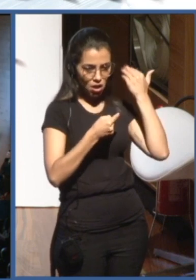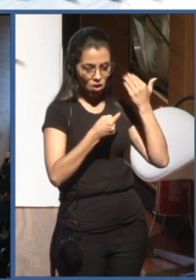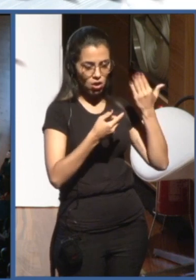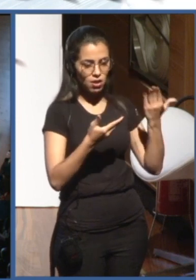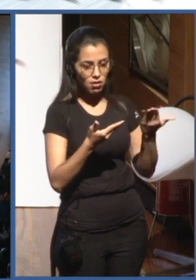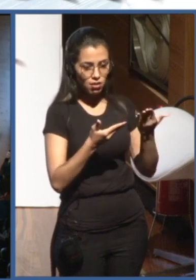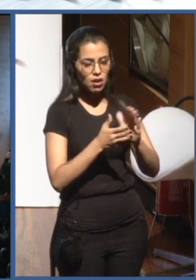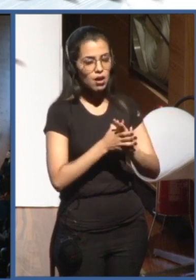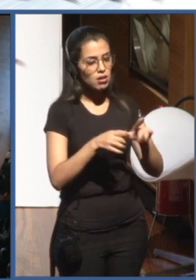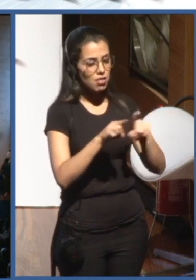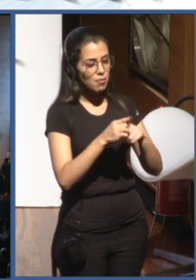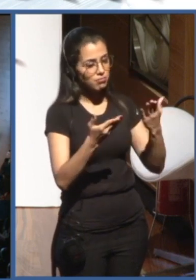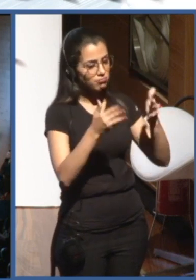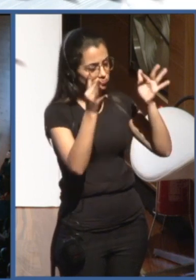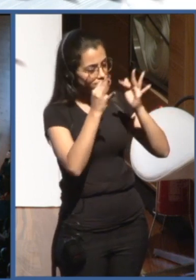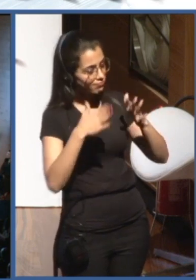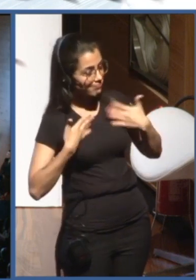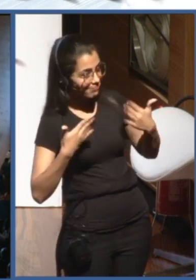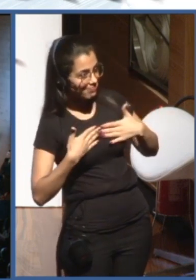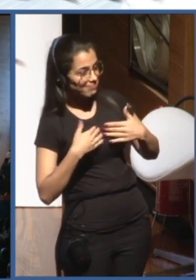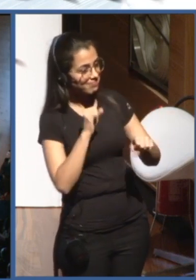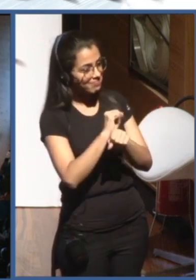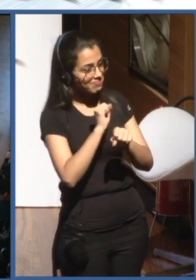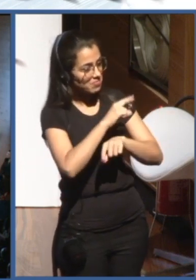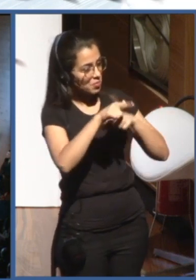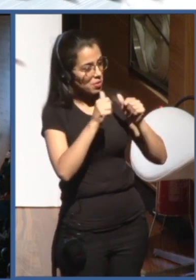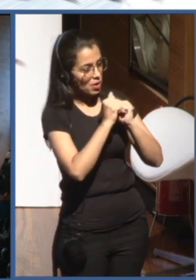closely in this regard going forward on AI.